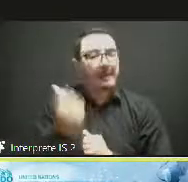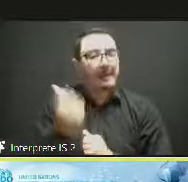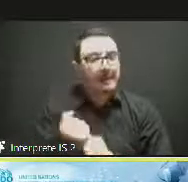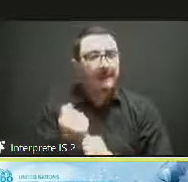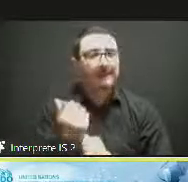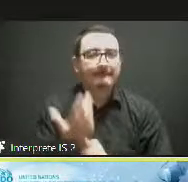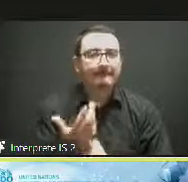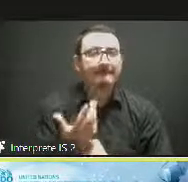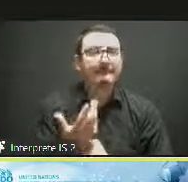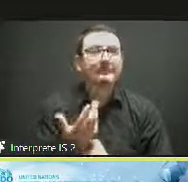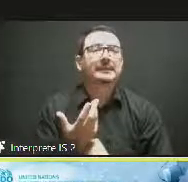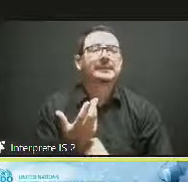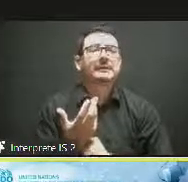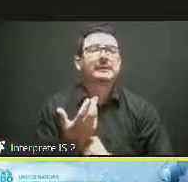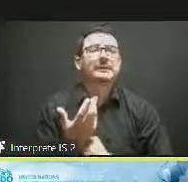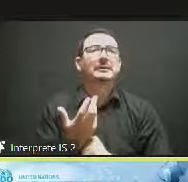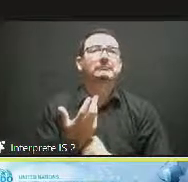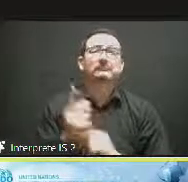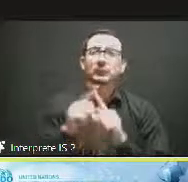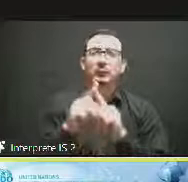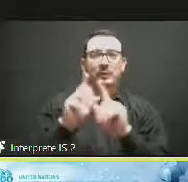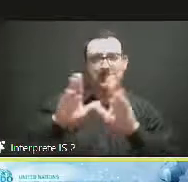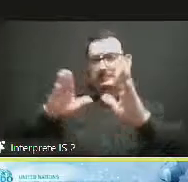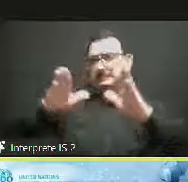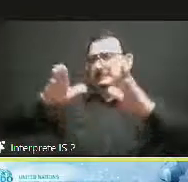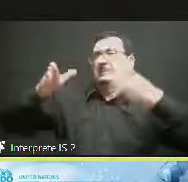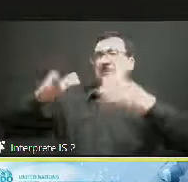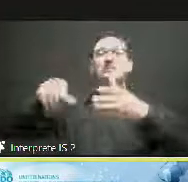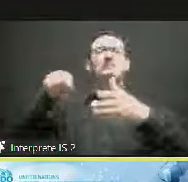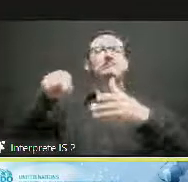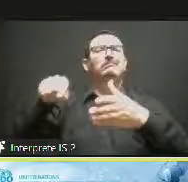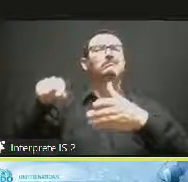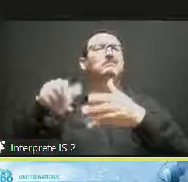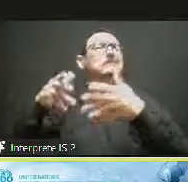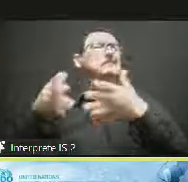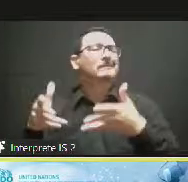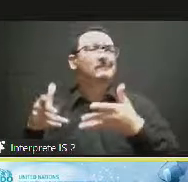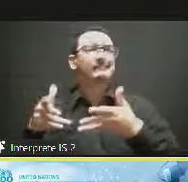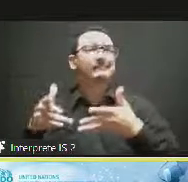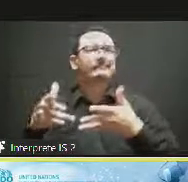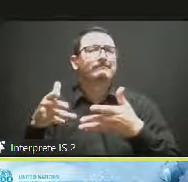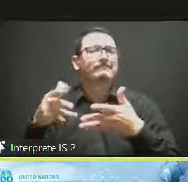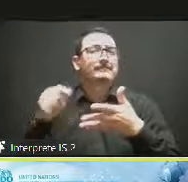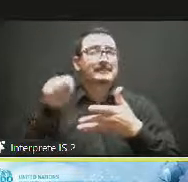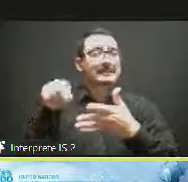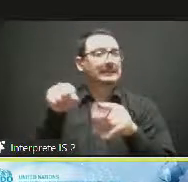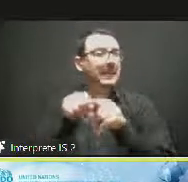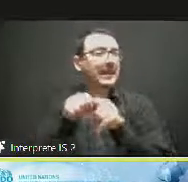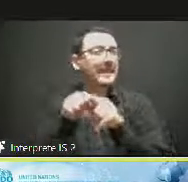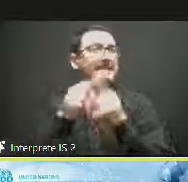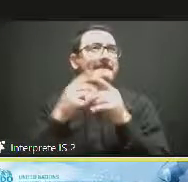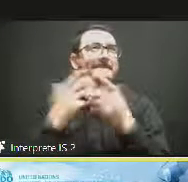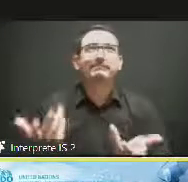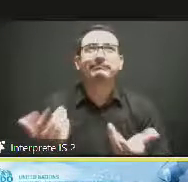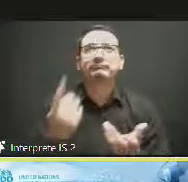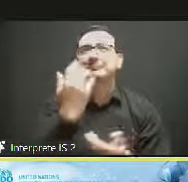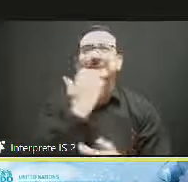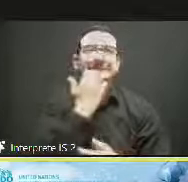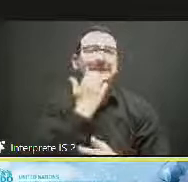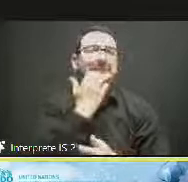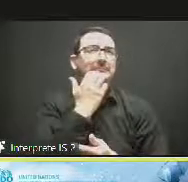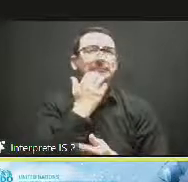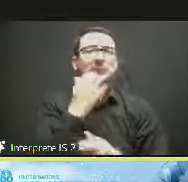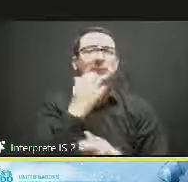can also provide a good hint on how the sector should be moving. Particularly considering more